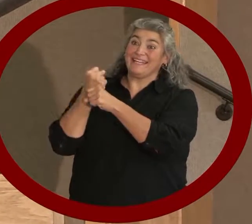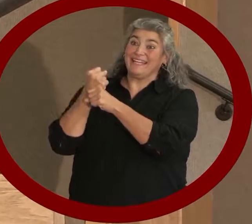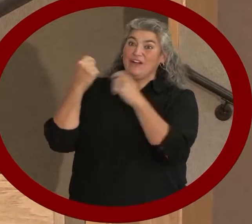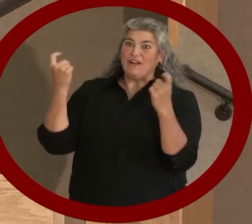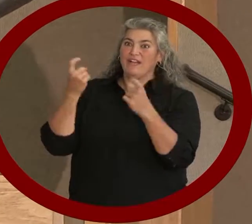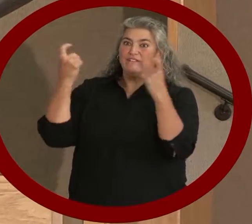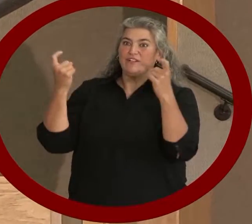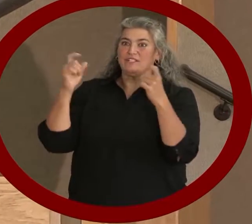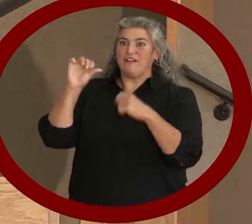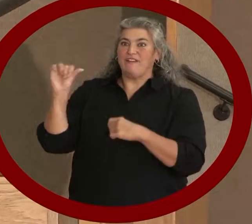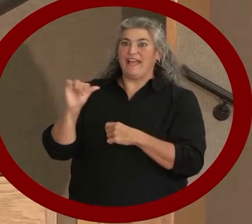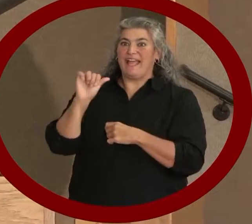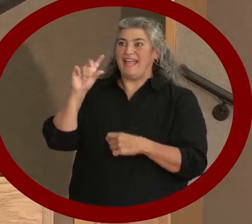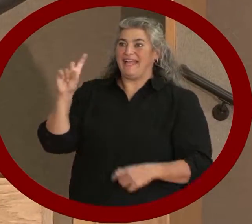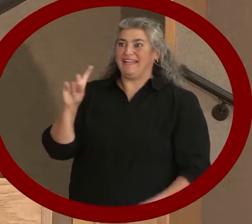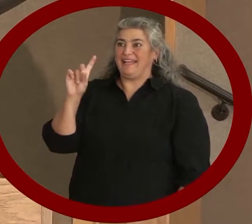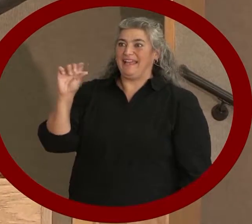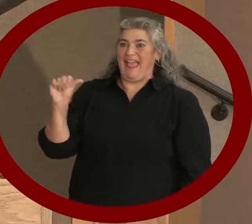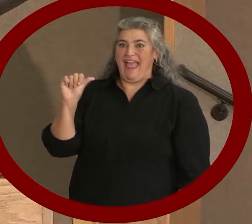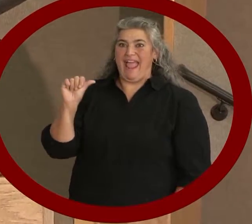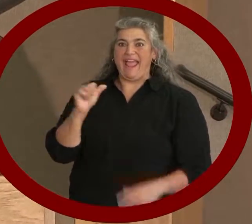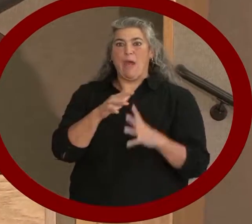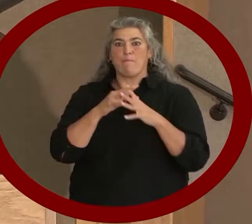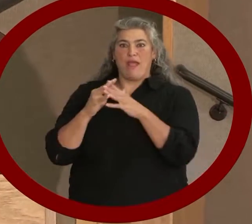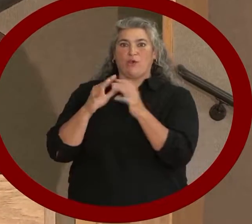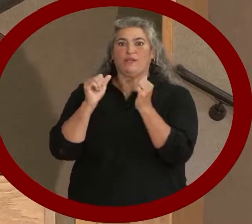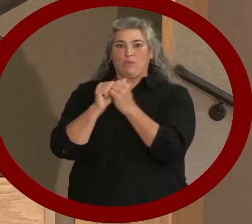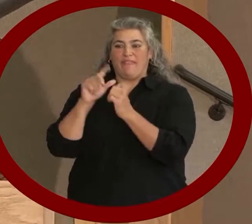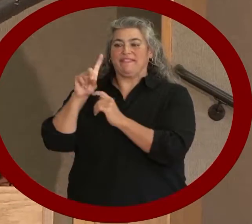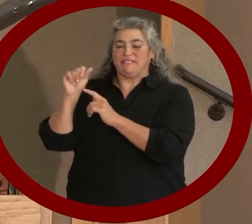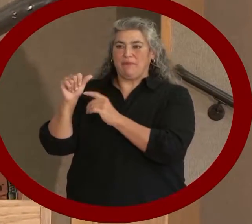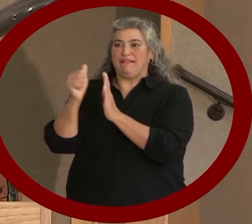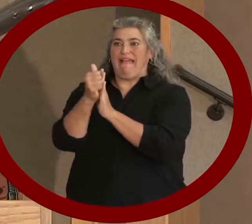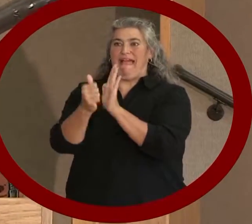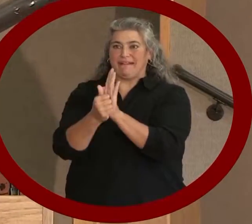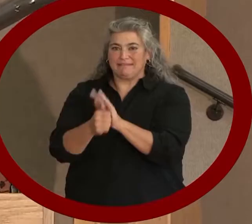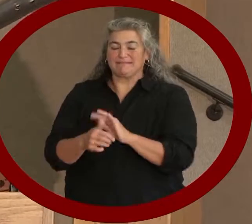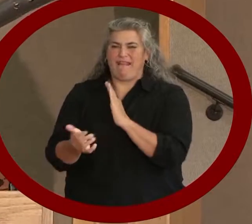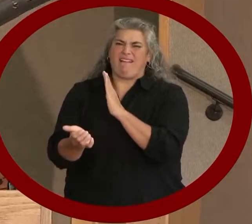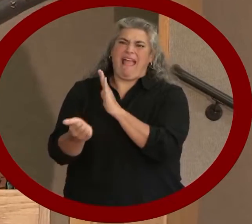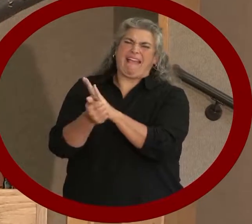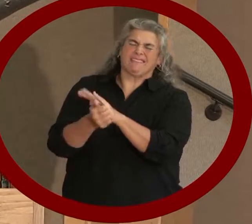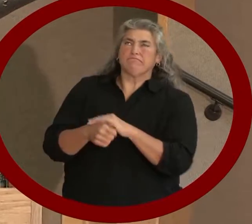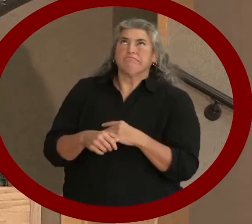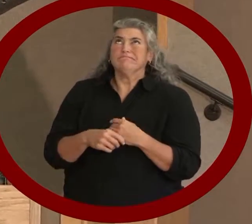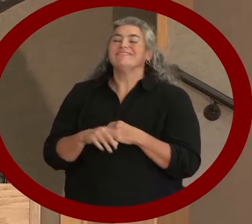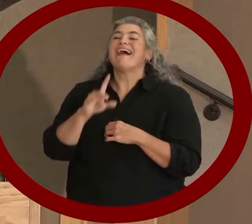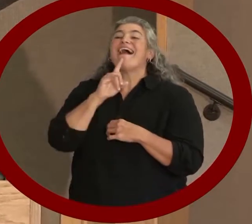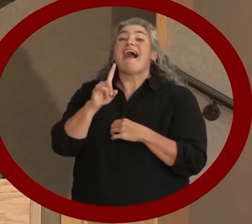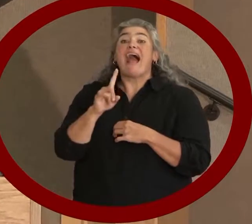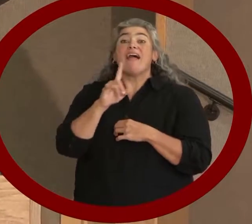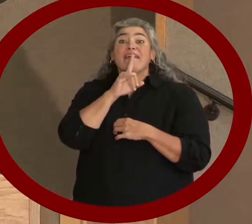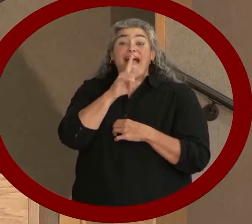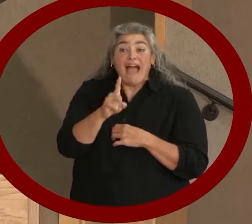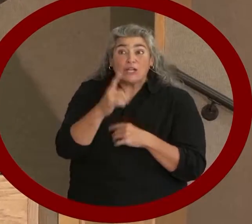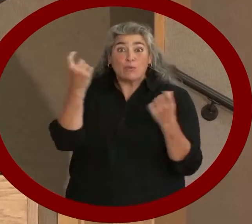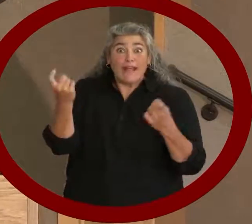Although the actual anniversary was July 26th,